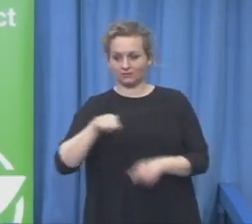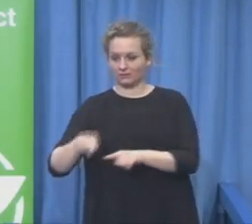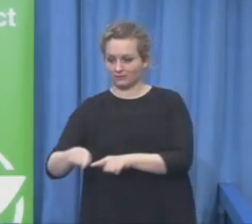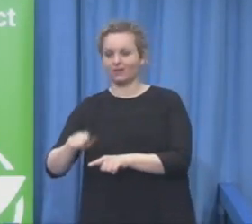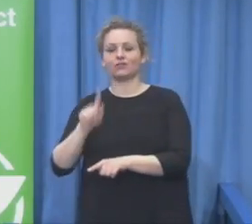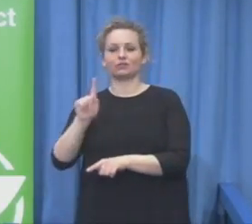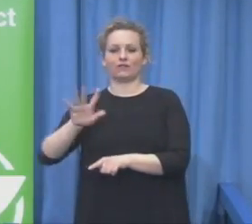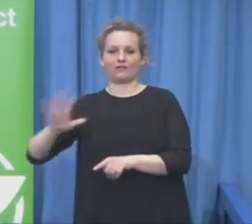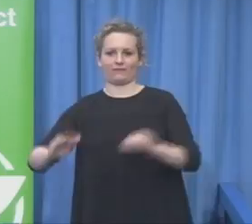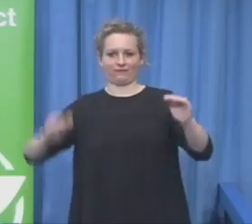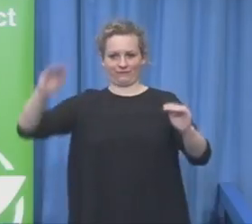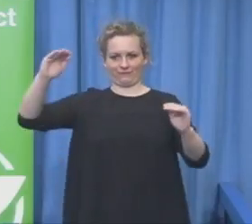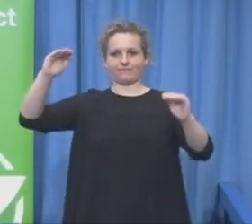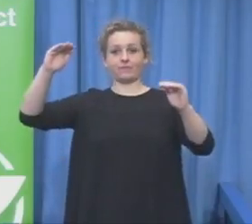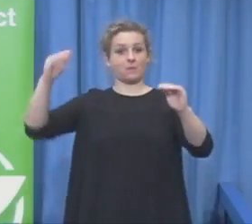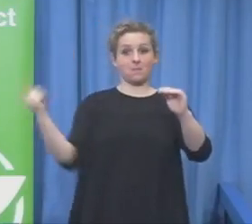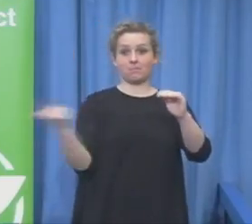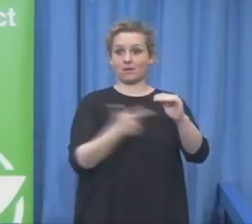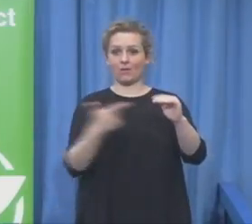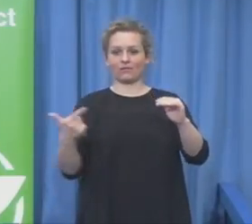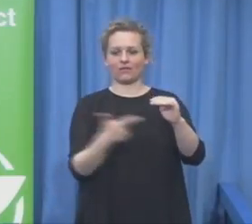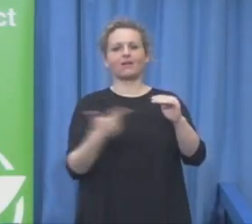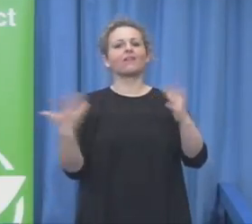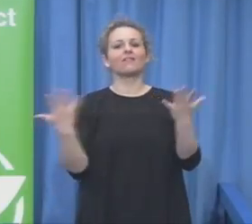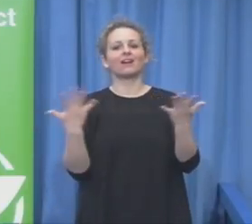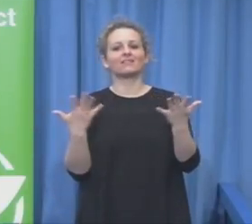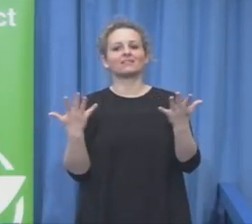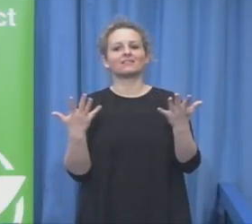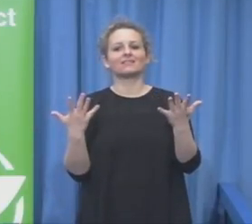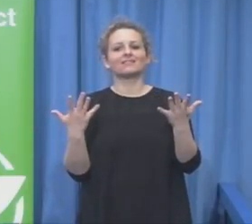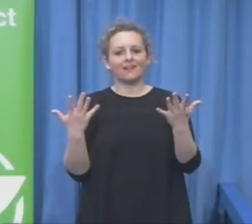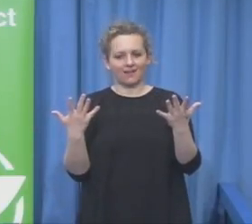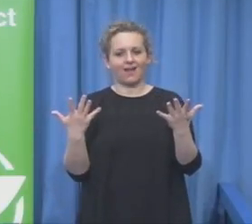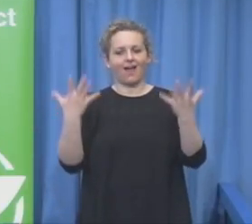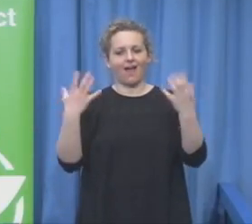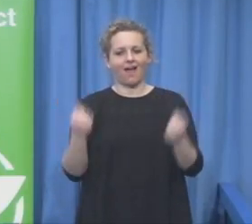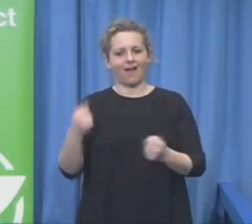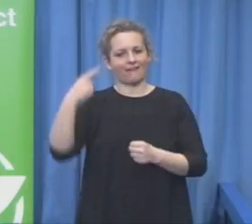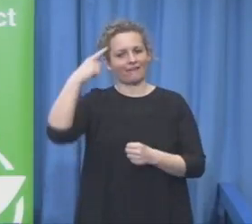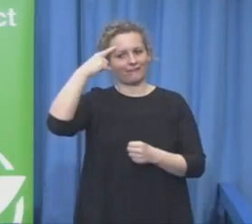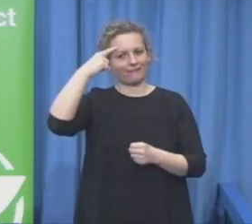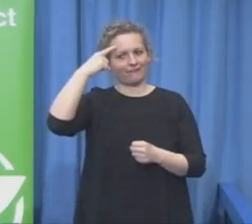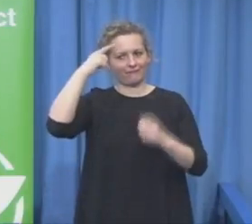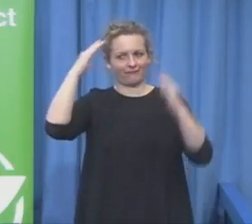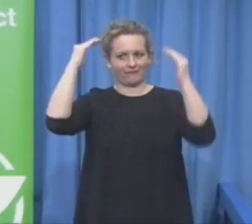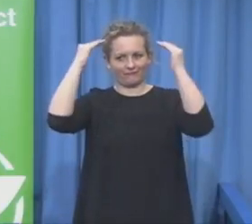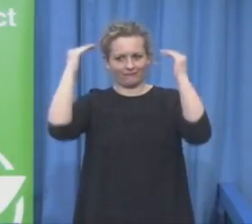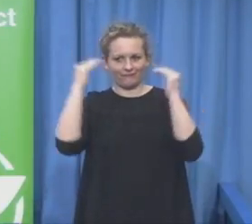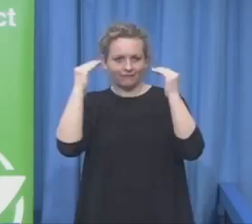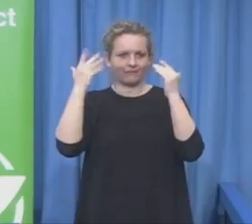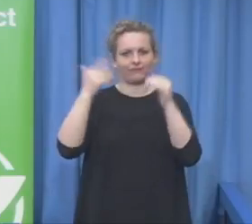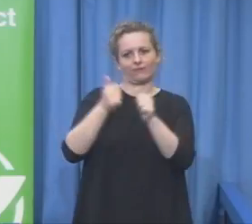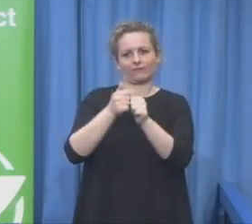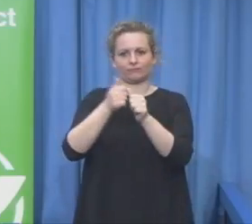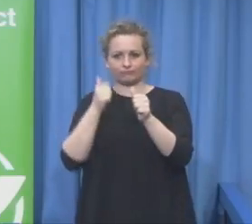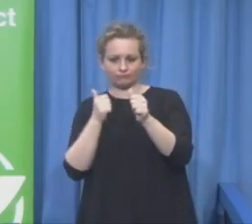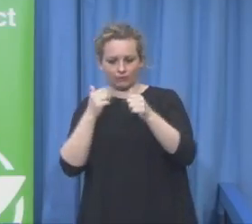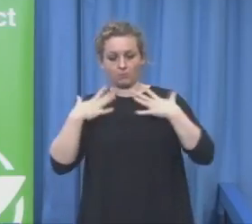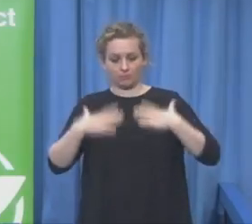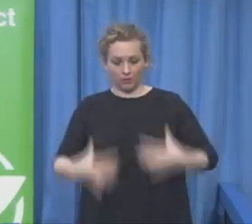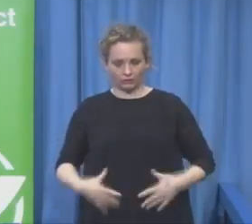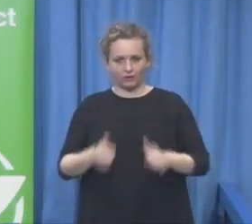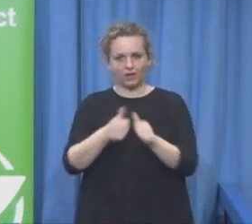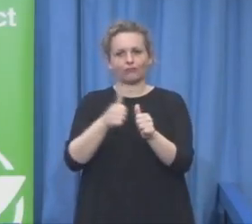both persons with intellectual disabilities and also physical disabilities. And they